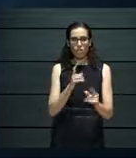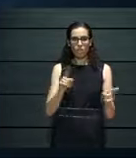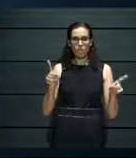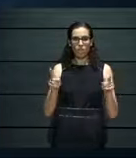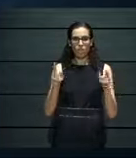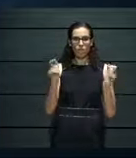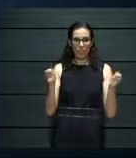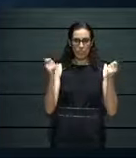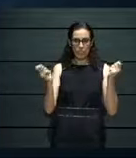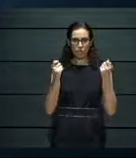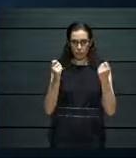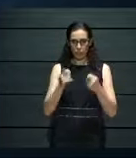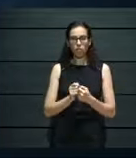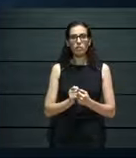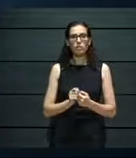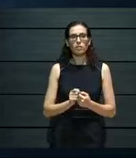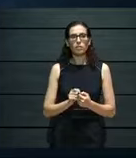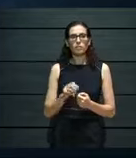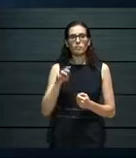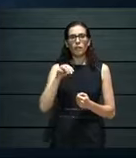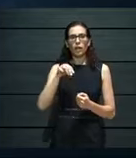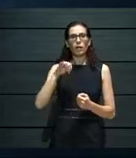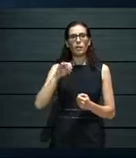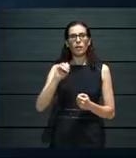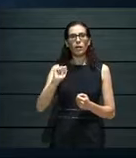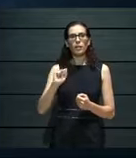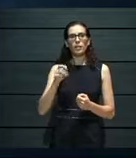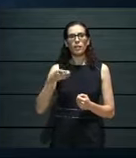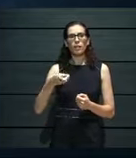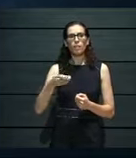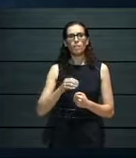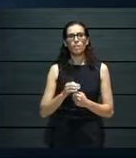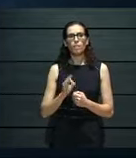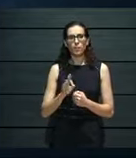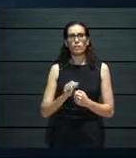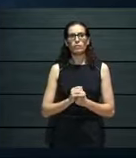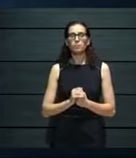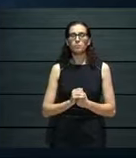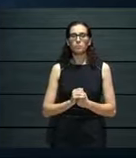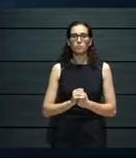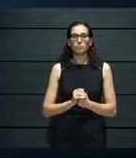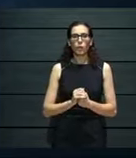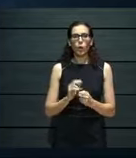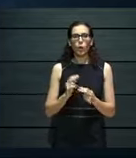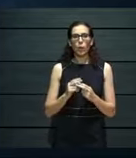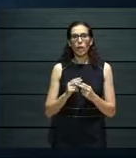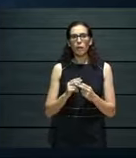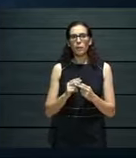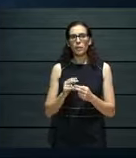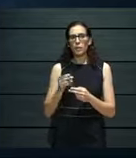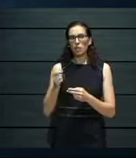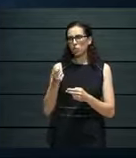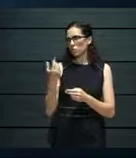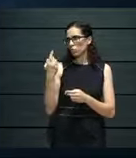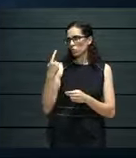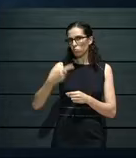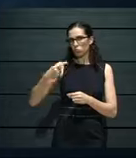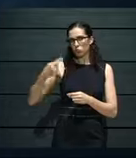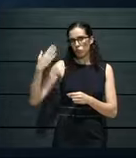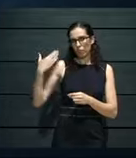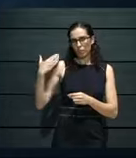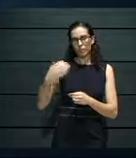we just launched, or rather finished, some, a few days ago, practically. So,